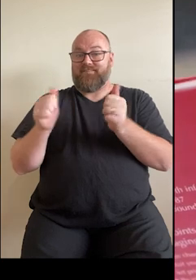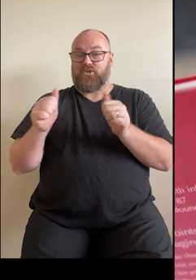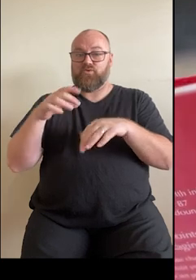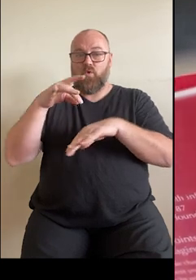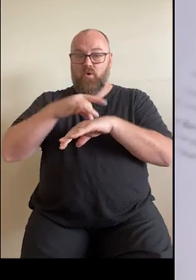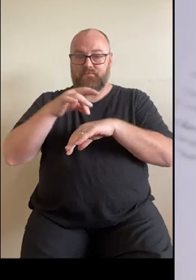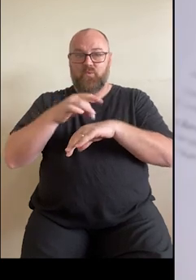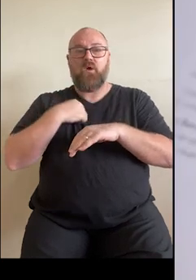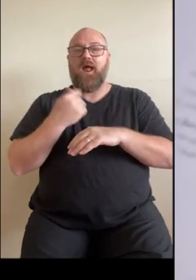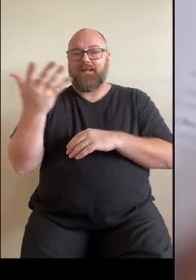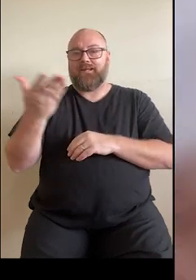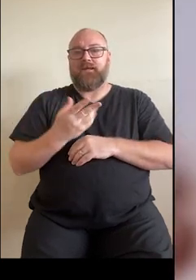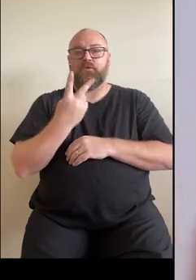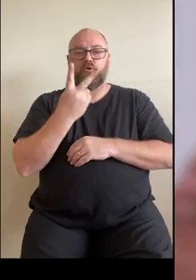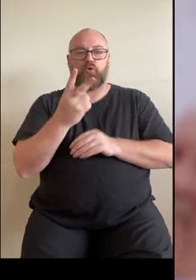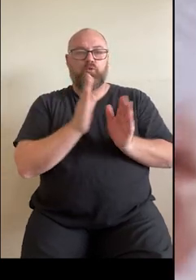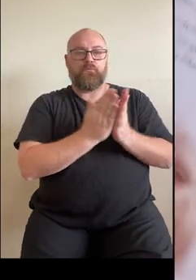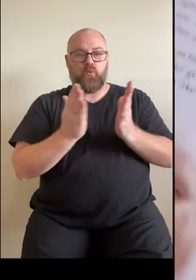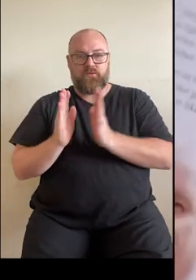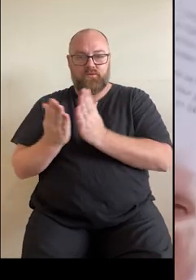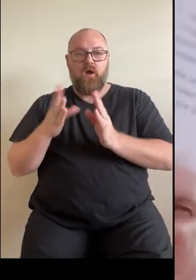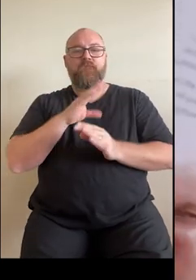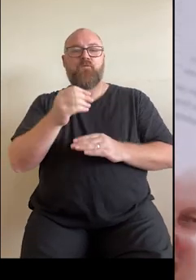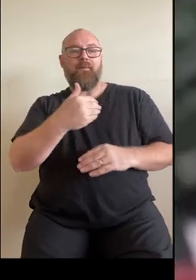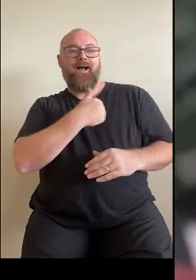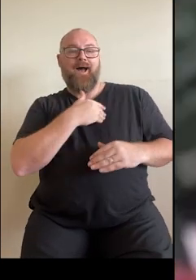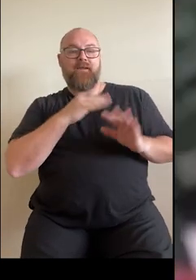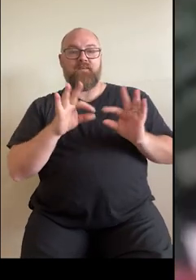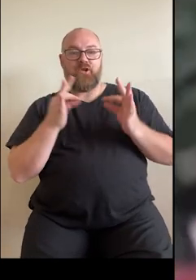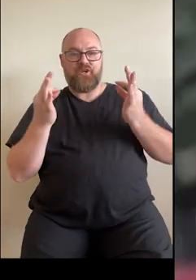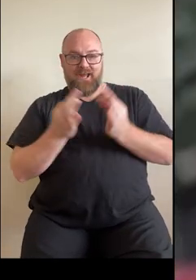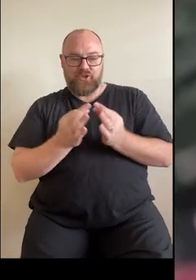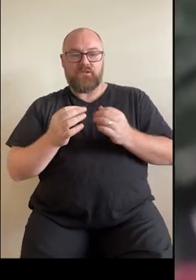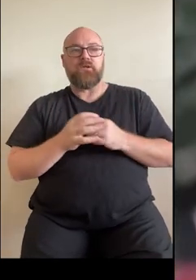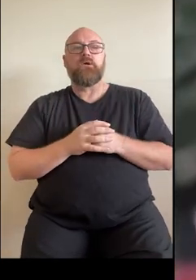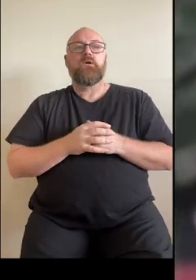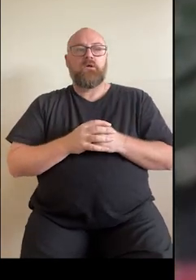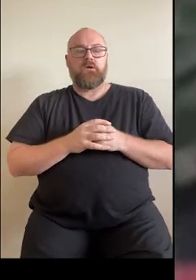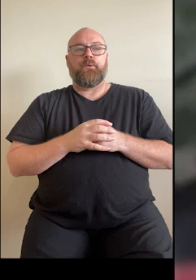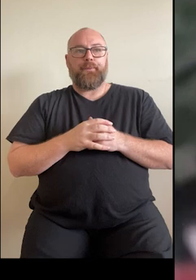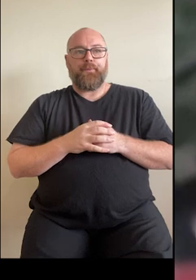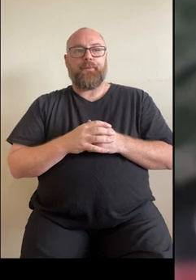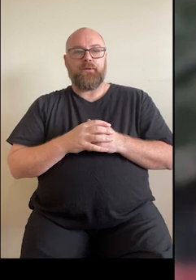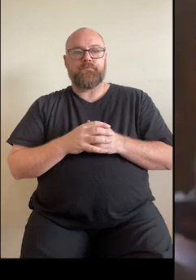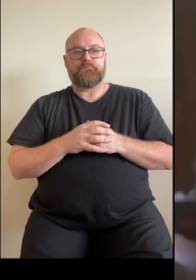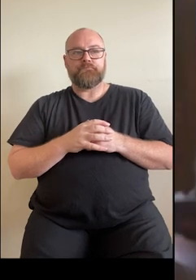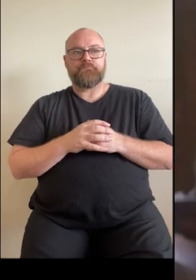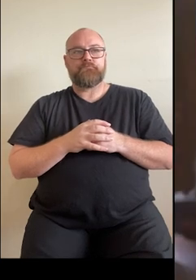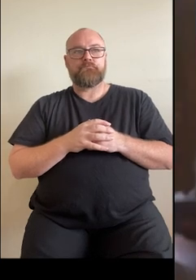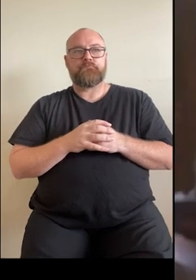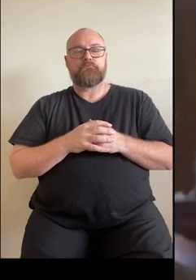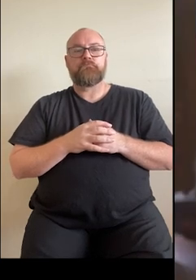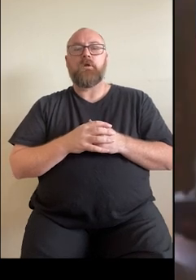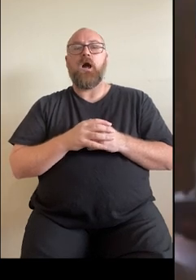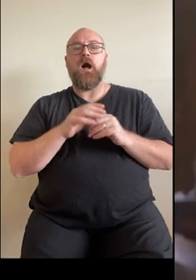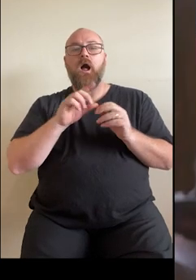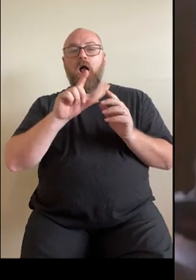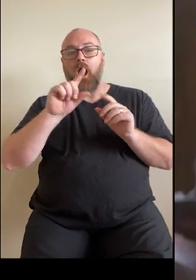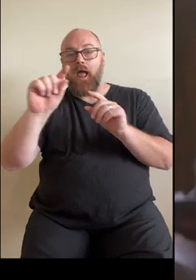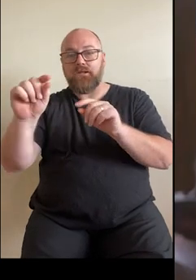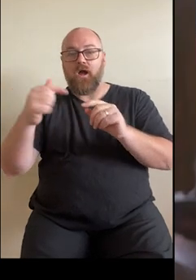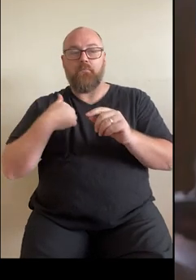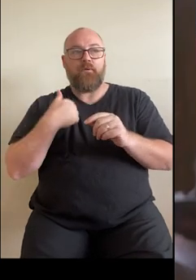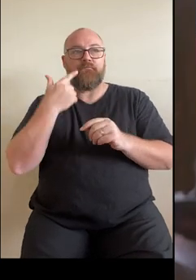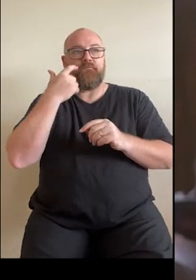the heart foundation as well as tools that I needed to be able to tell myself I'm going to be okay. Afterwards I found out